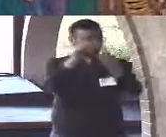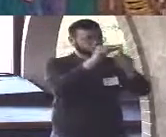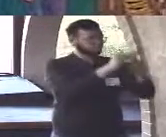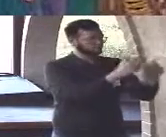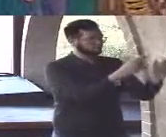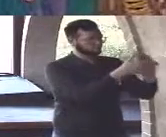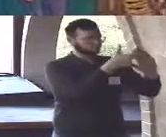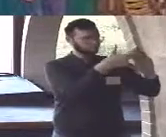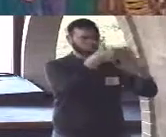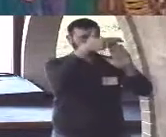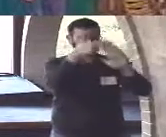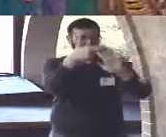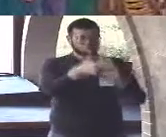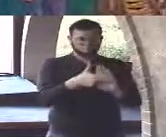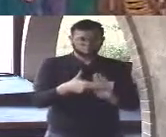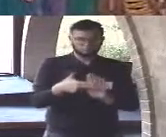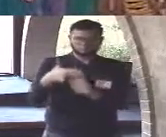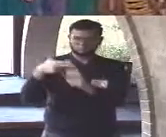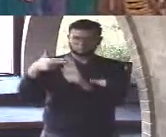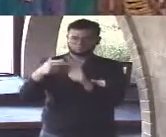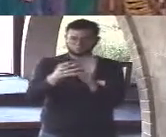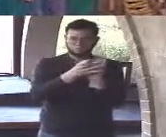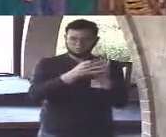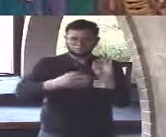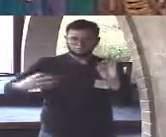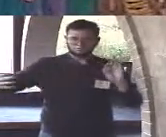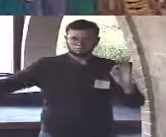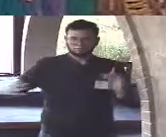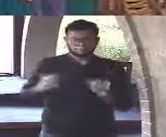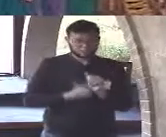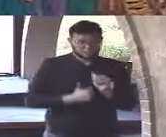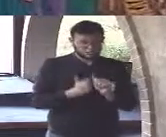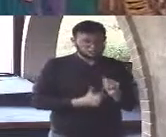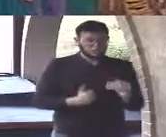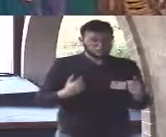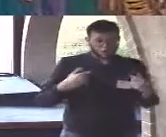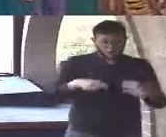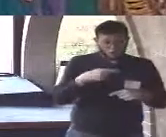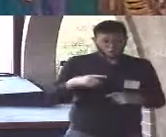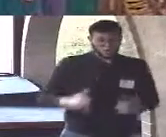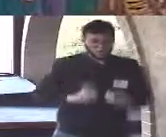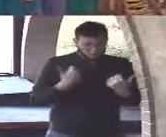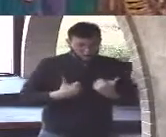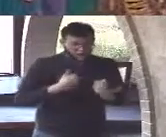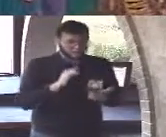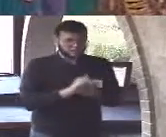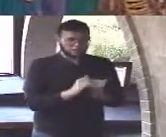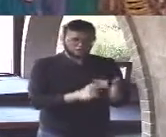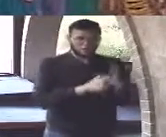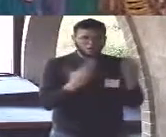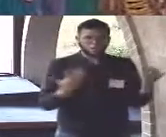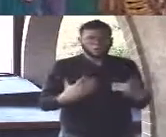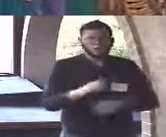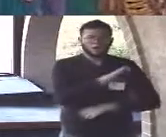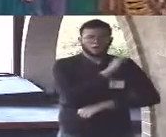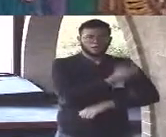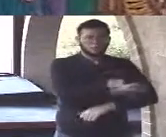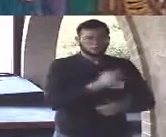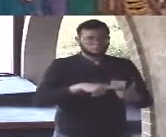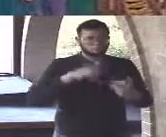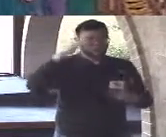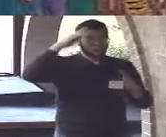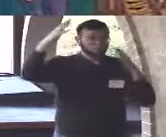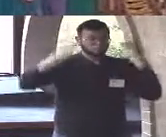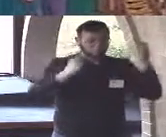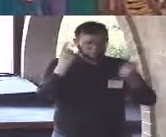act of living in this world it requires energy activity creativity abstract thinking